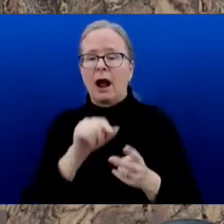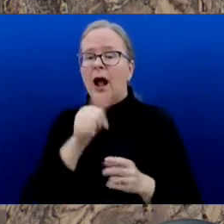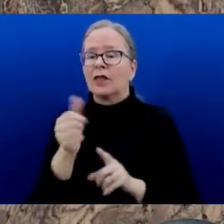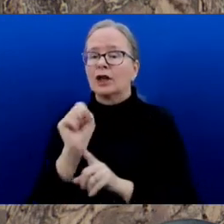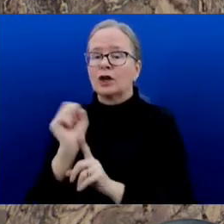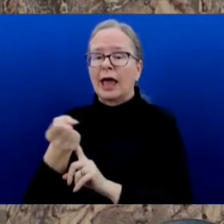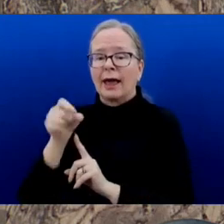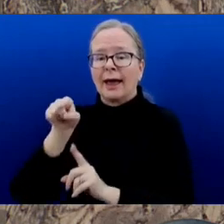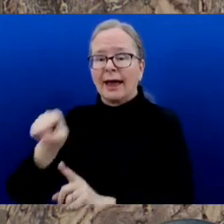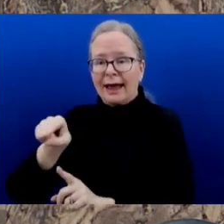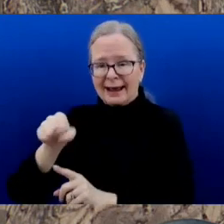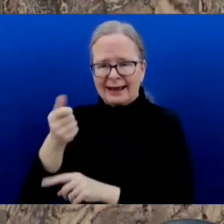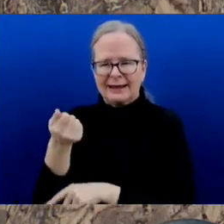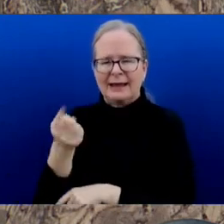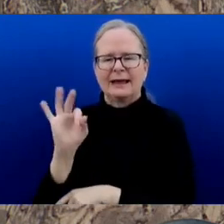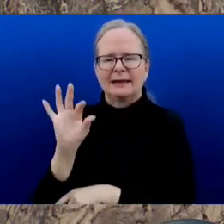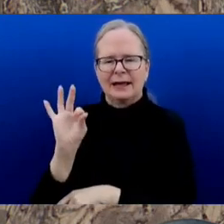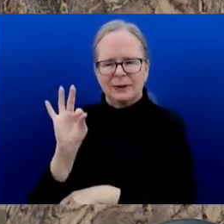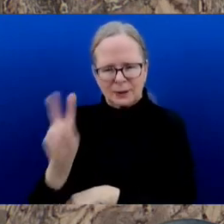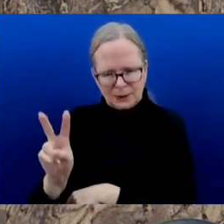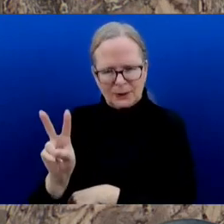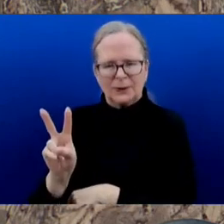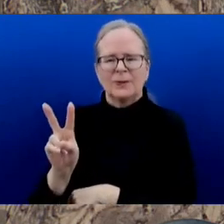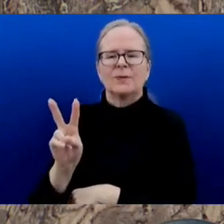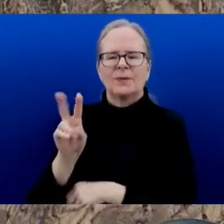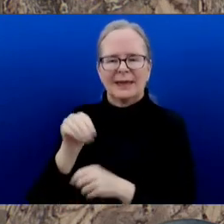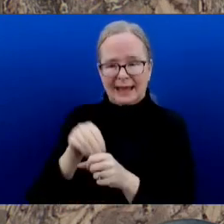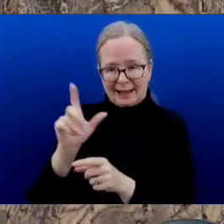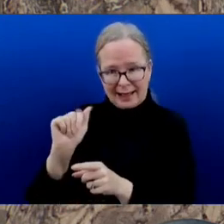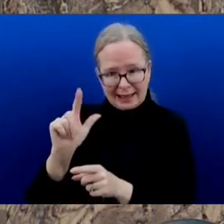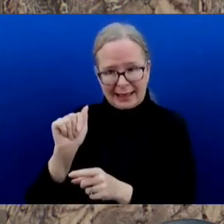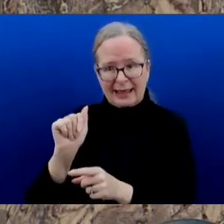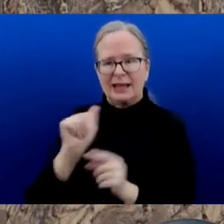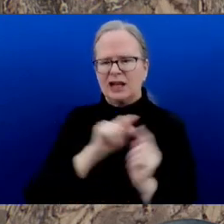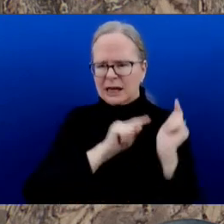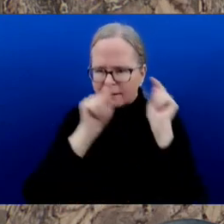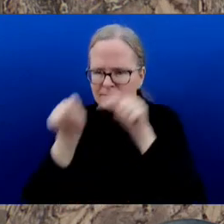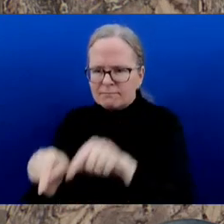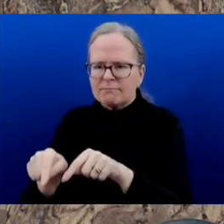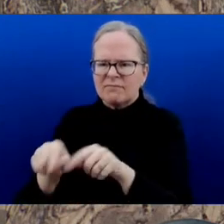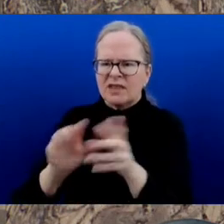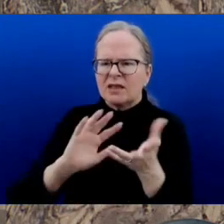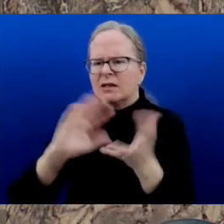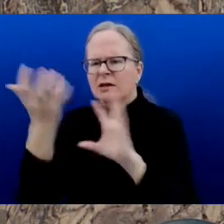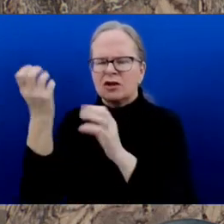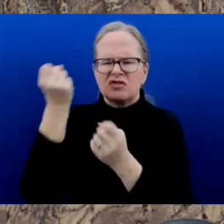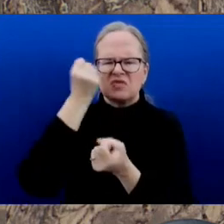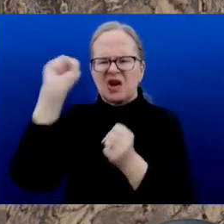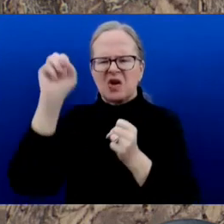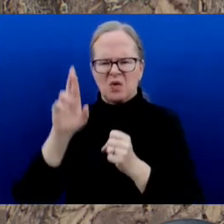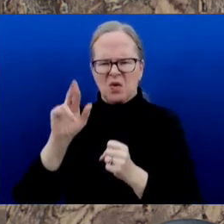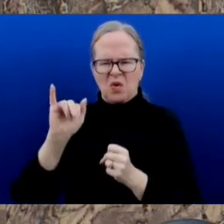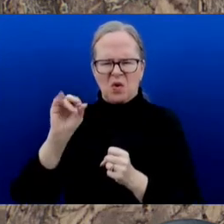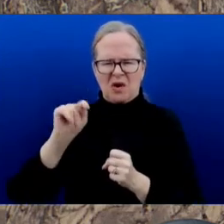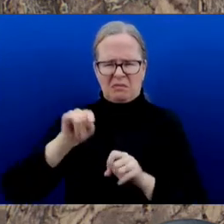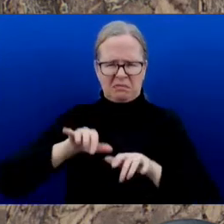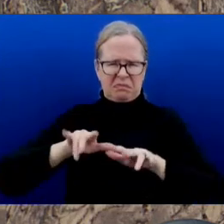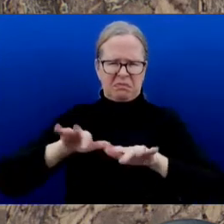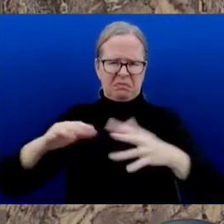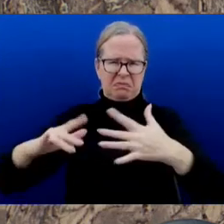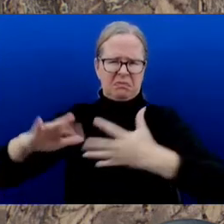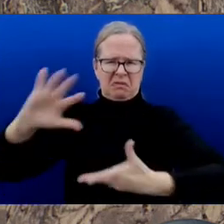But it wasn't just in the journalism community that George had an impact. It was at the local level.